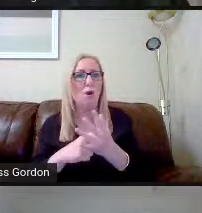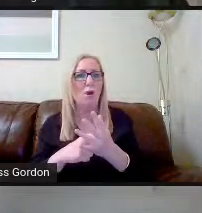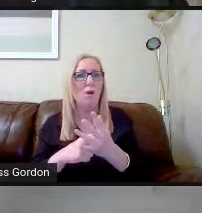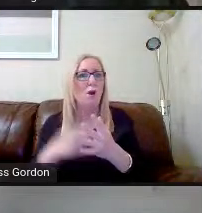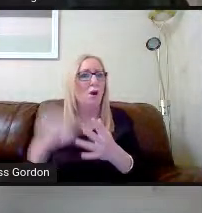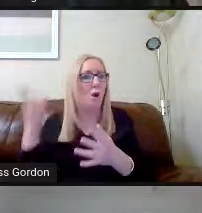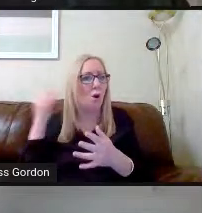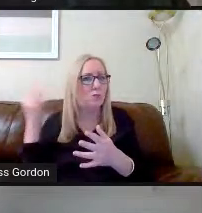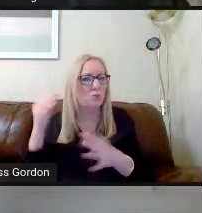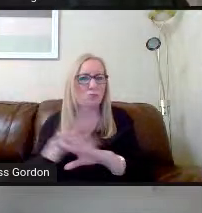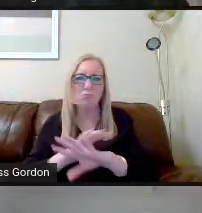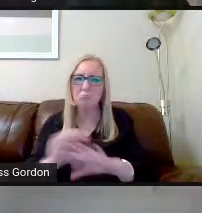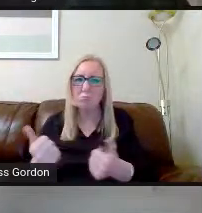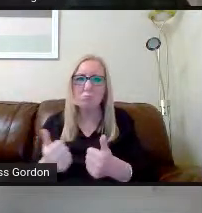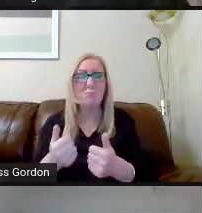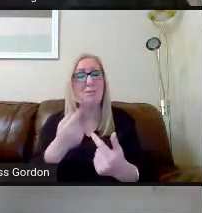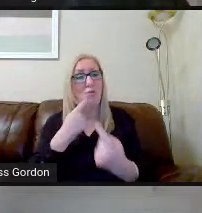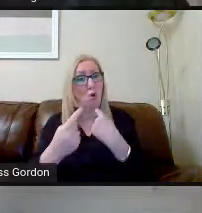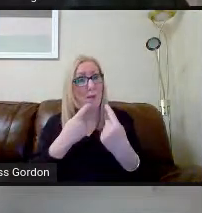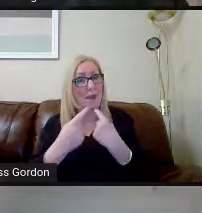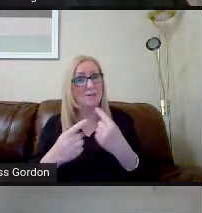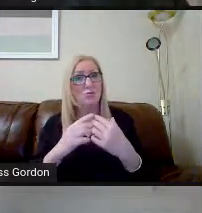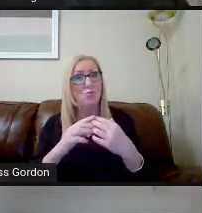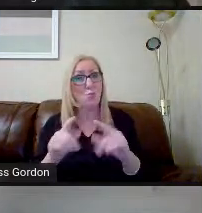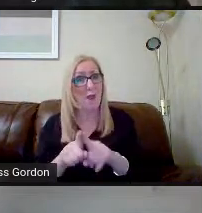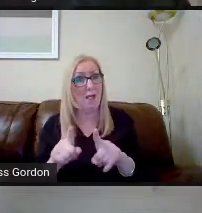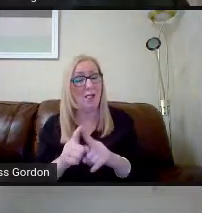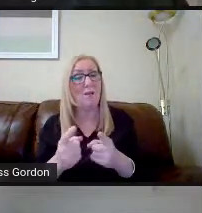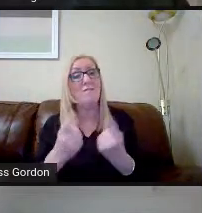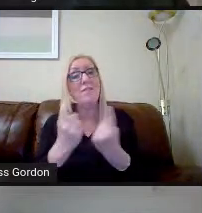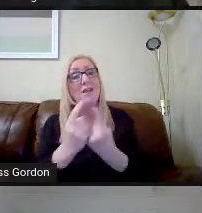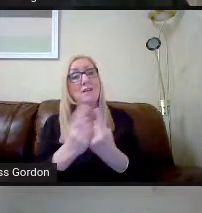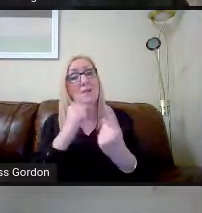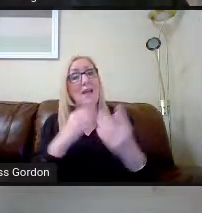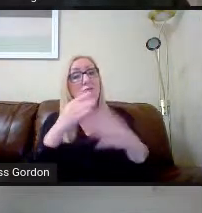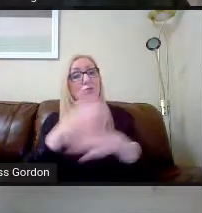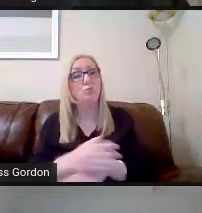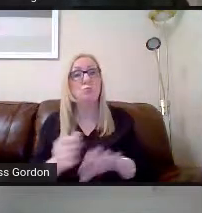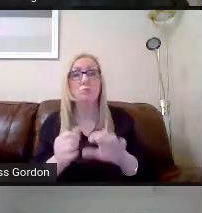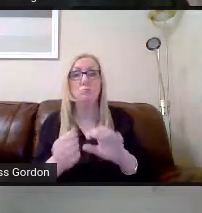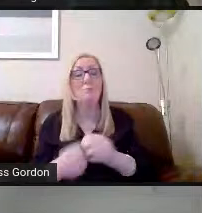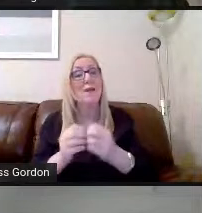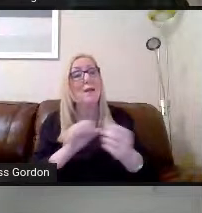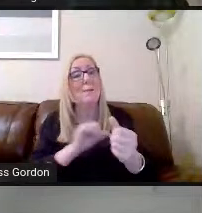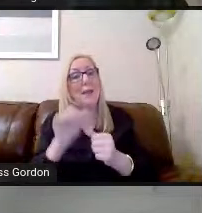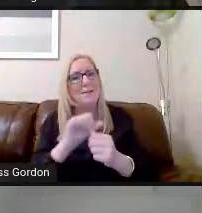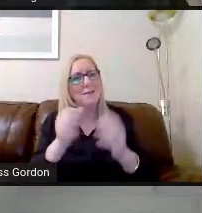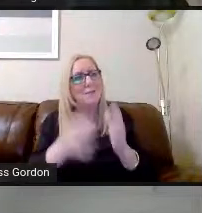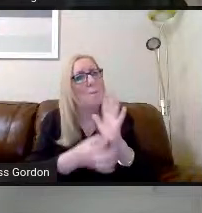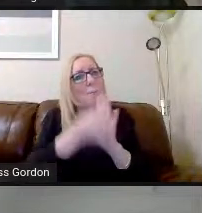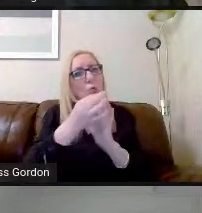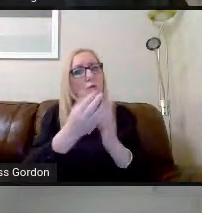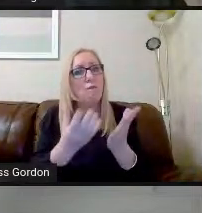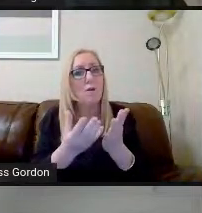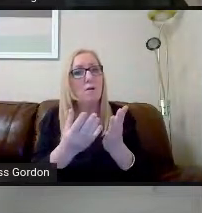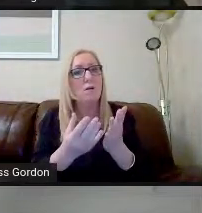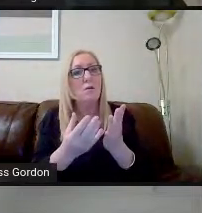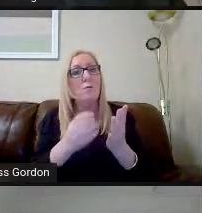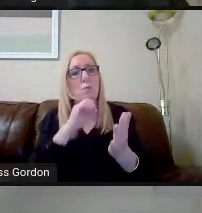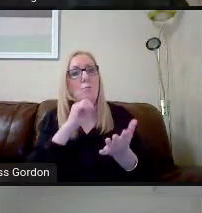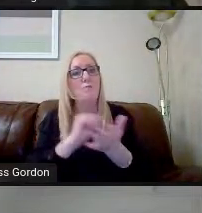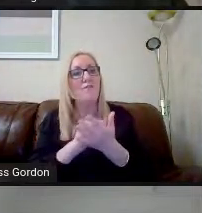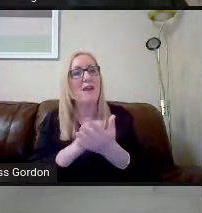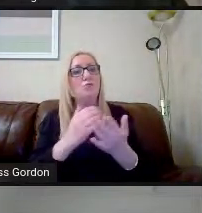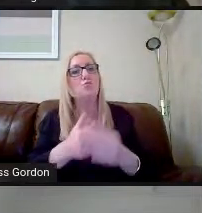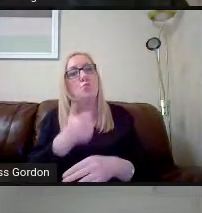then please comment on that as well. And if there are things that we can do to make it a little bit better, then let us know. We would rather put these sessions